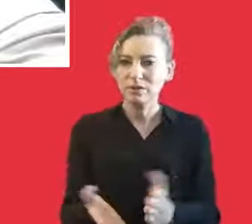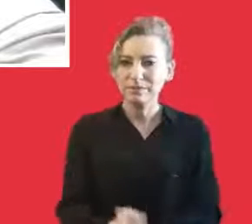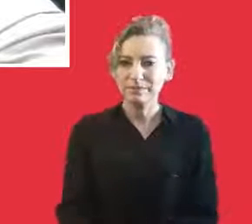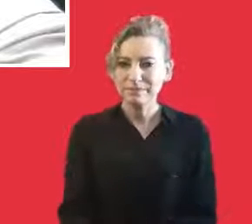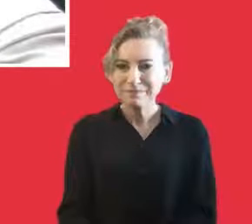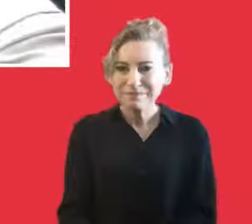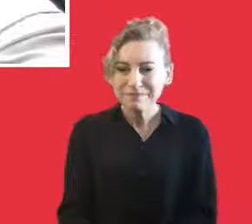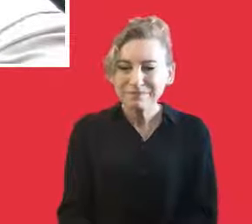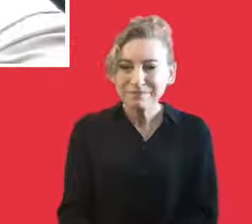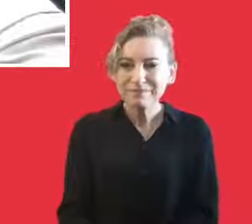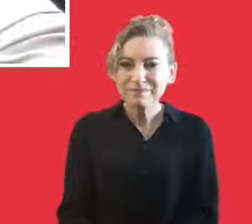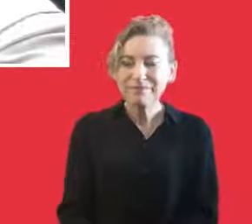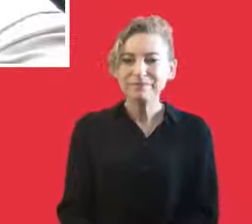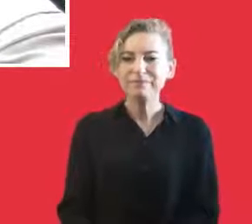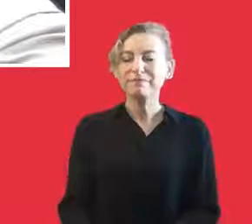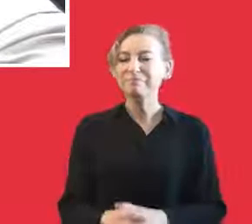creating a solidarity.